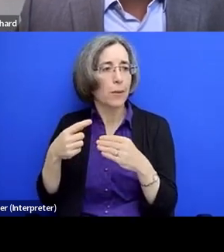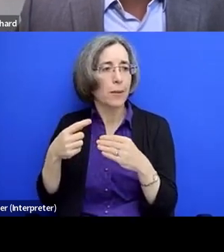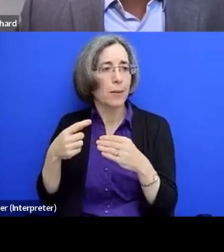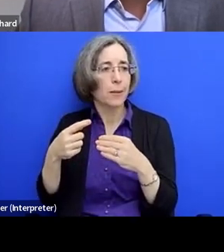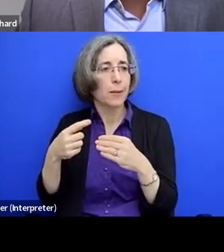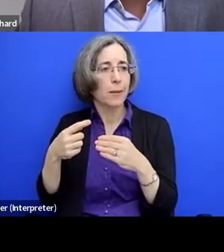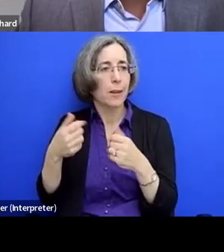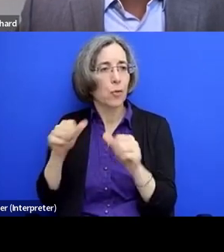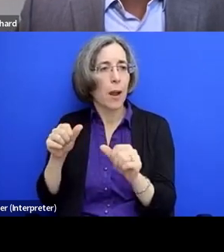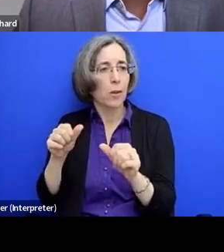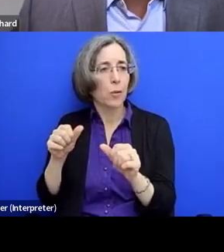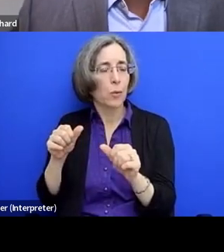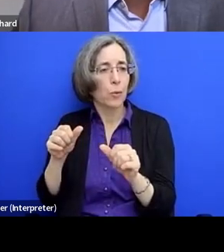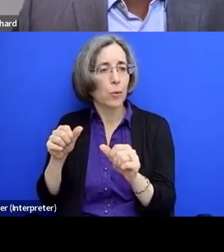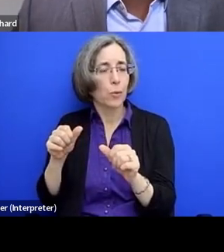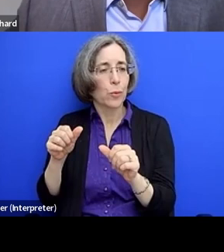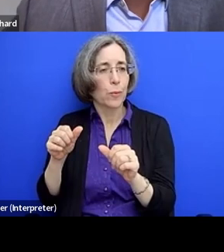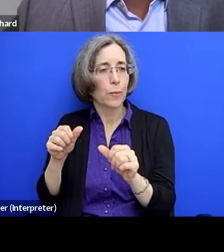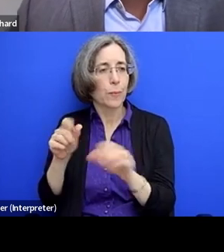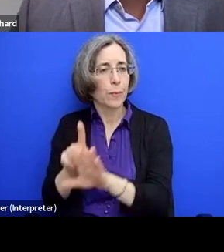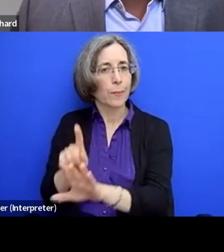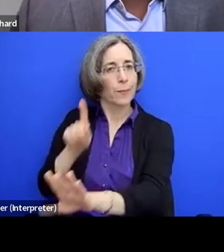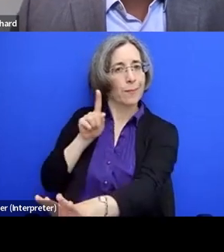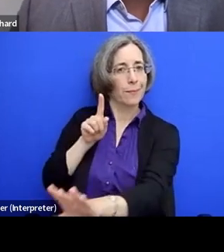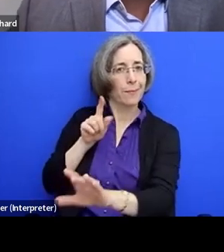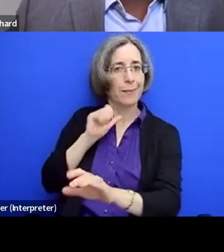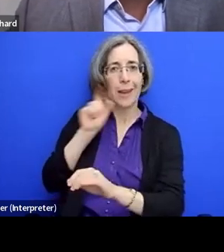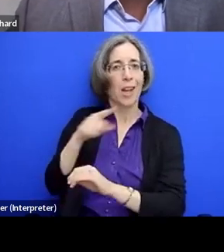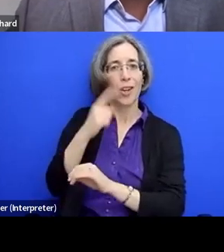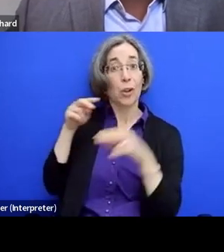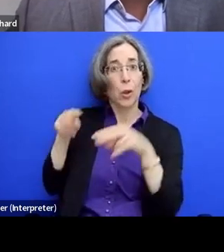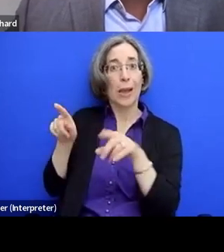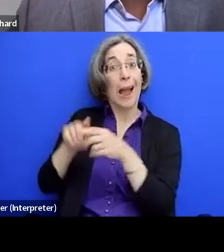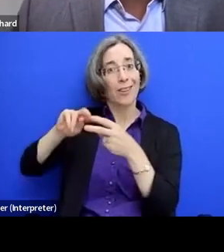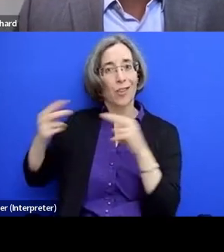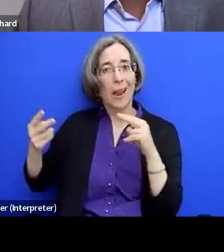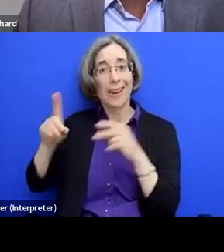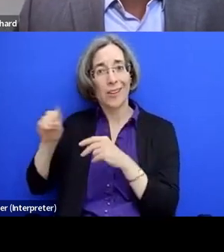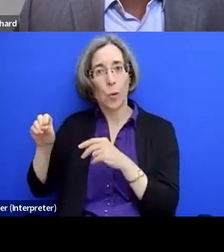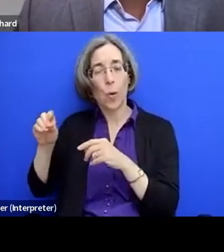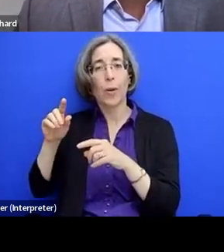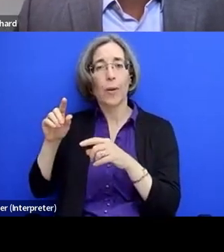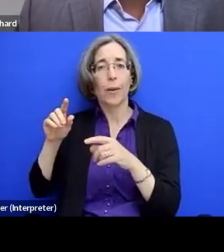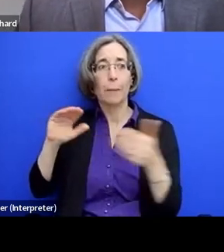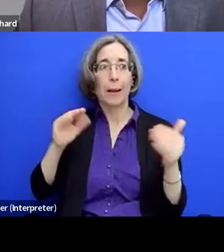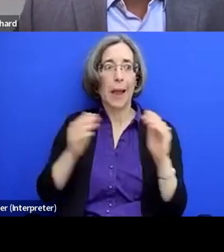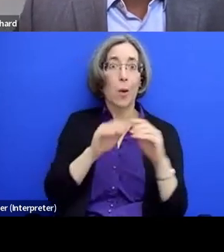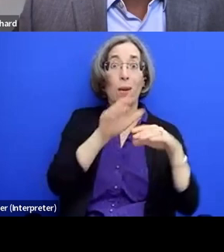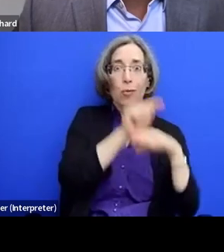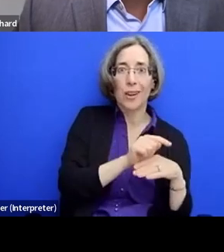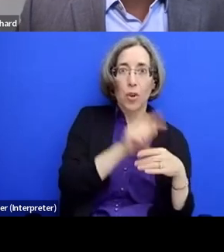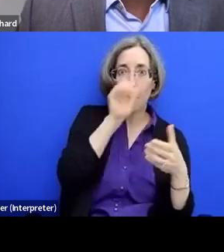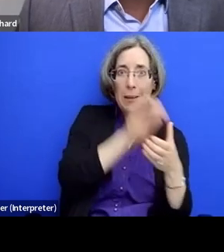and, and not viewing this as just like a genetic disorder that then has these sort of, um, traditional beliefs on top of it, um,